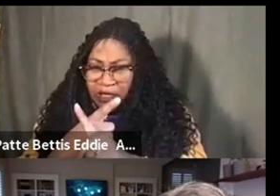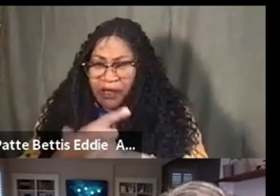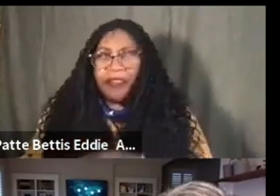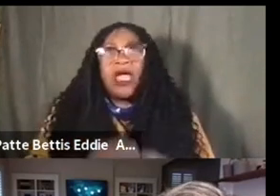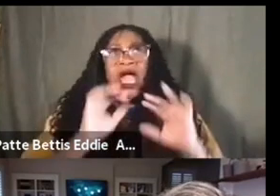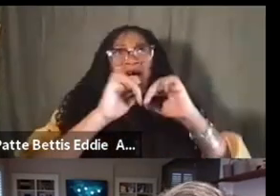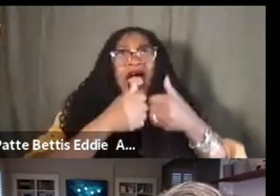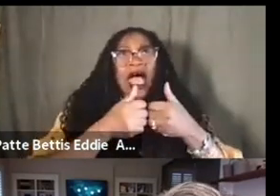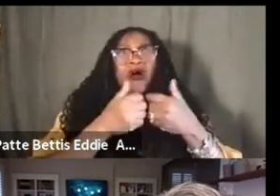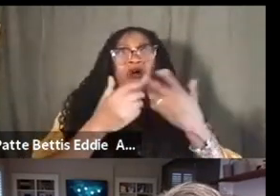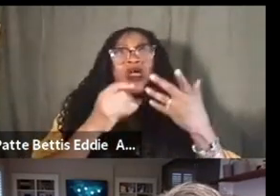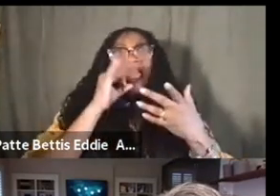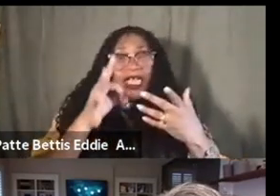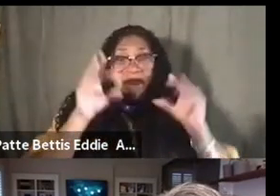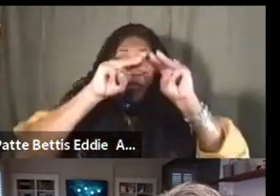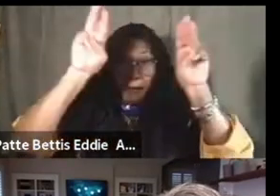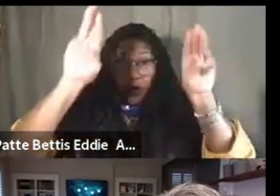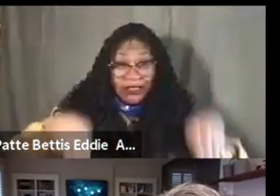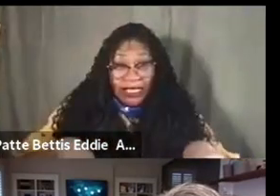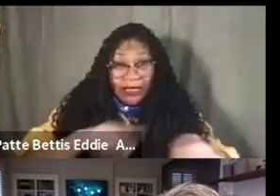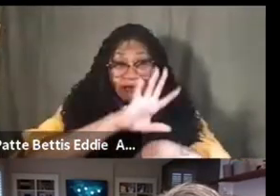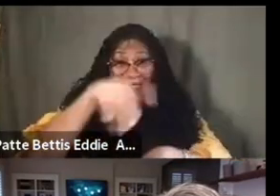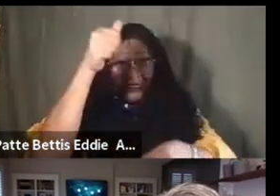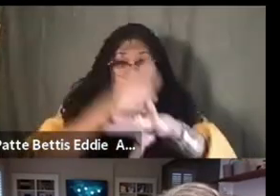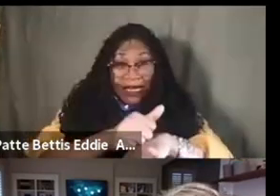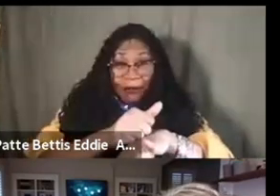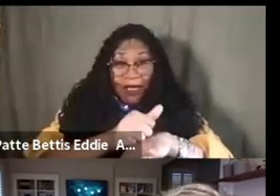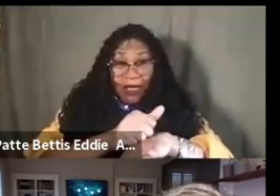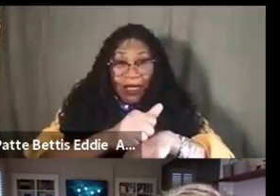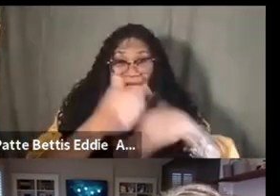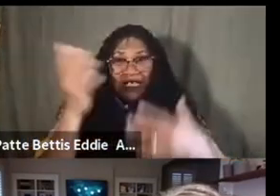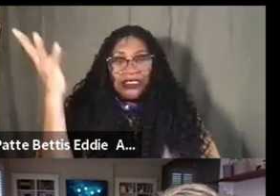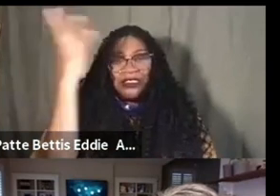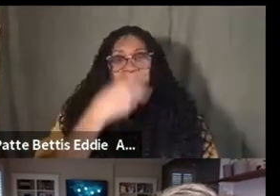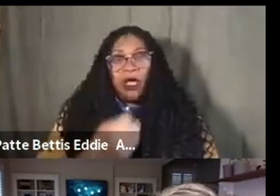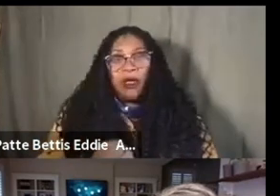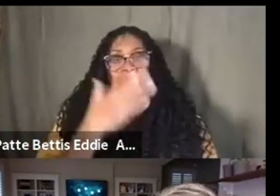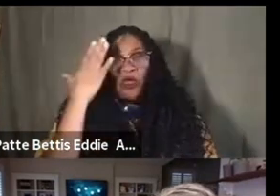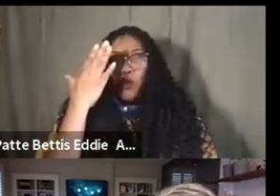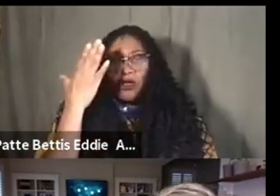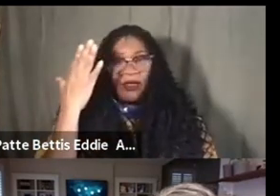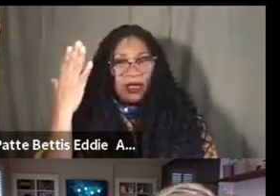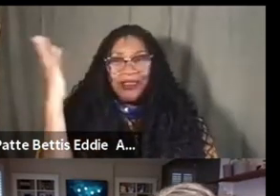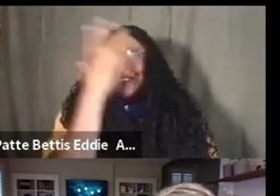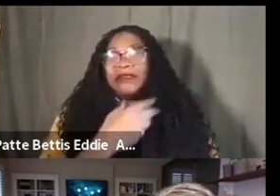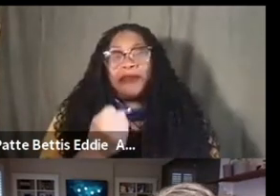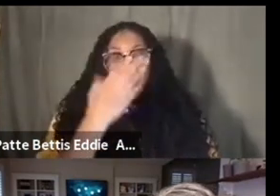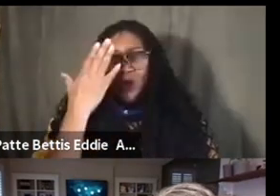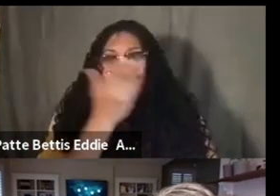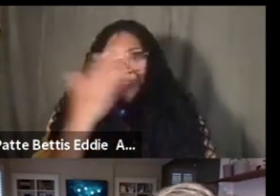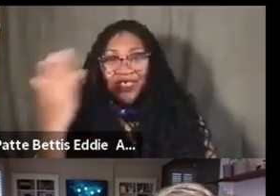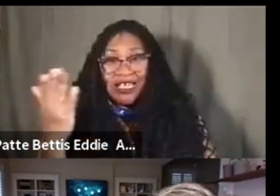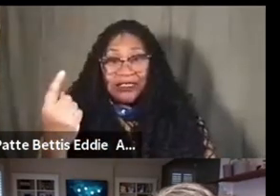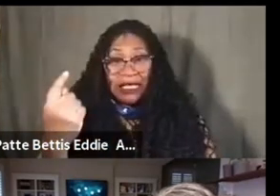how do we, if, if museums are to kind of set up this kind of space of beauty, you know, for things that, um, are in the